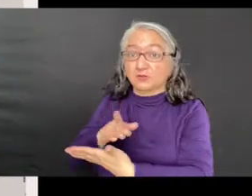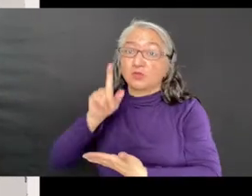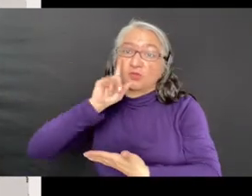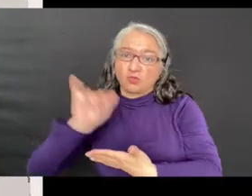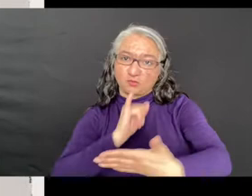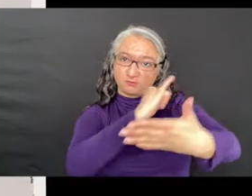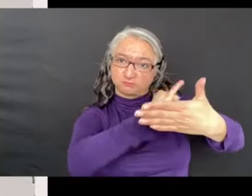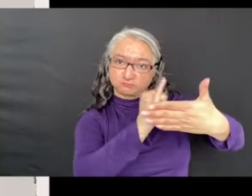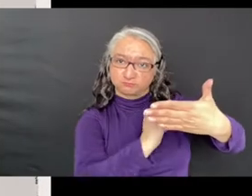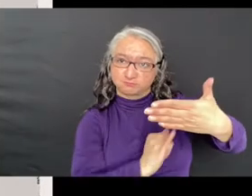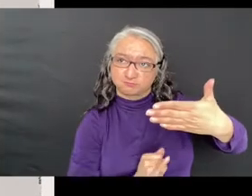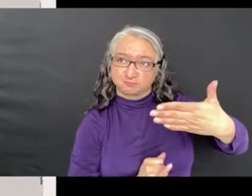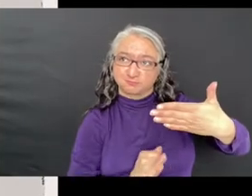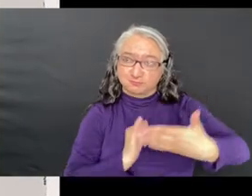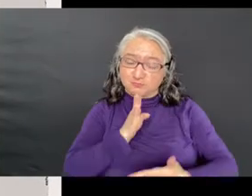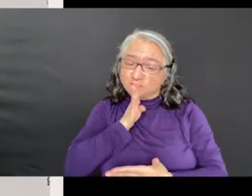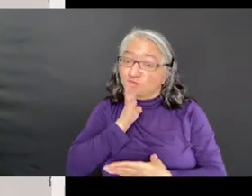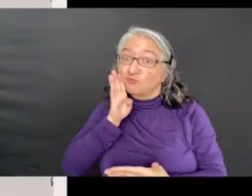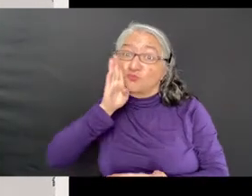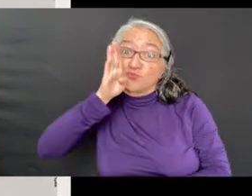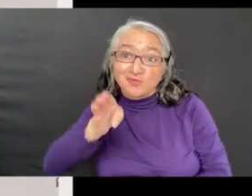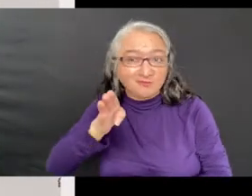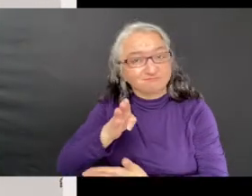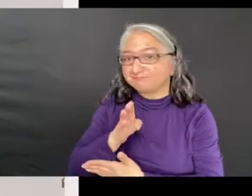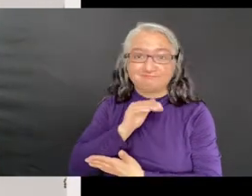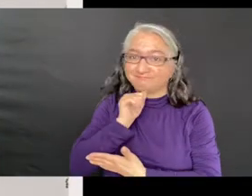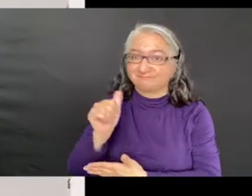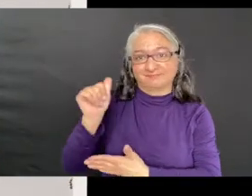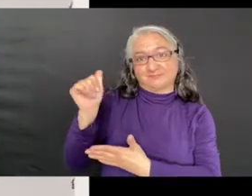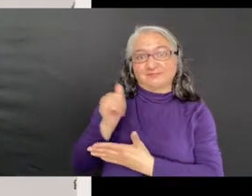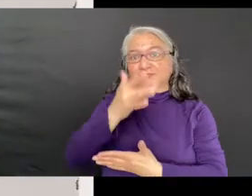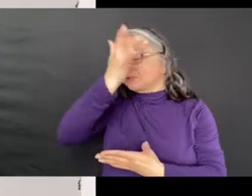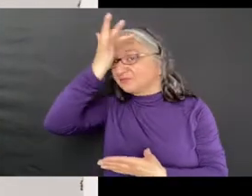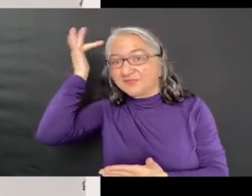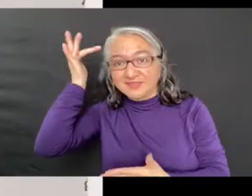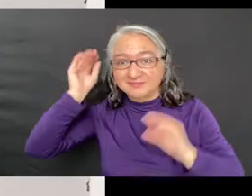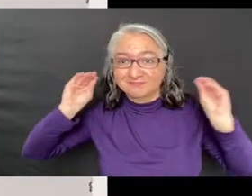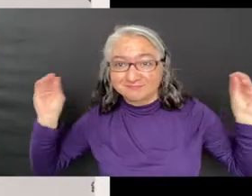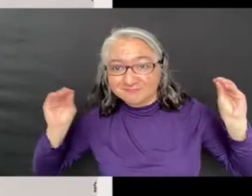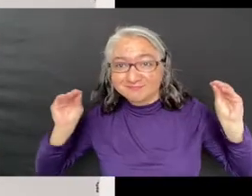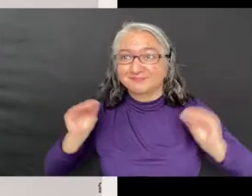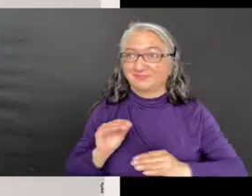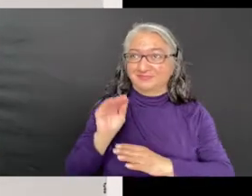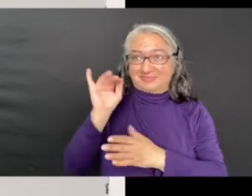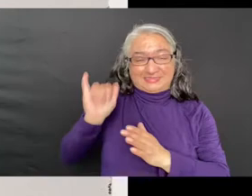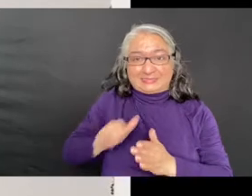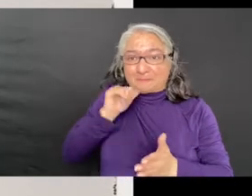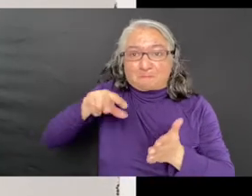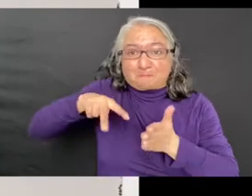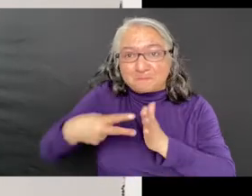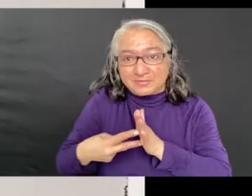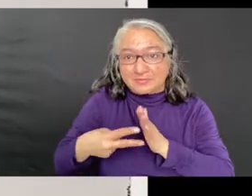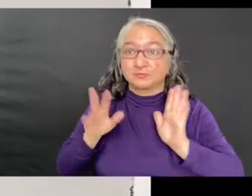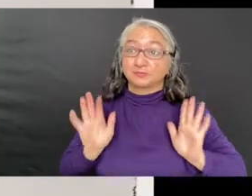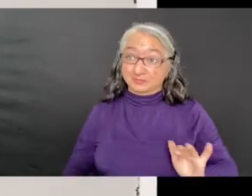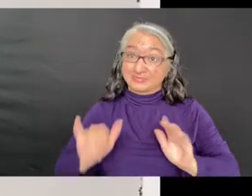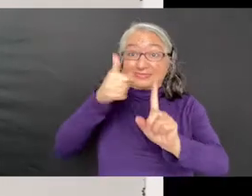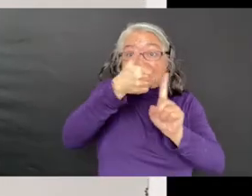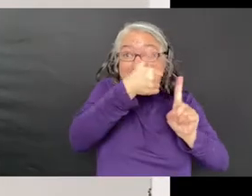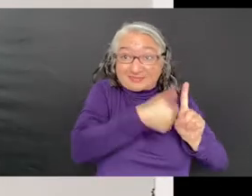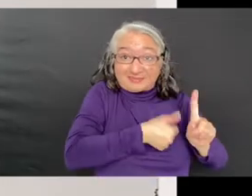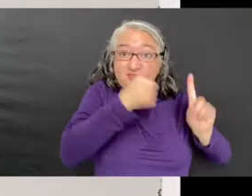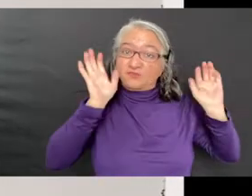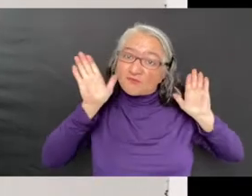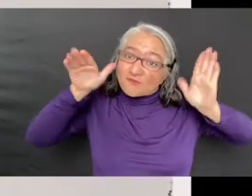Kerouac's intent, nor is it a meditative process for her. Each drawing is charged with her